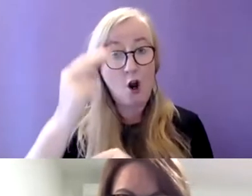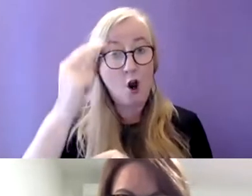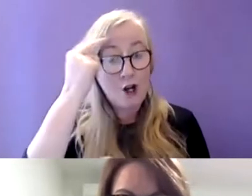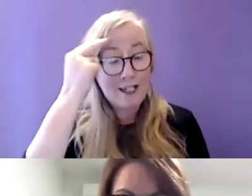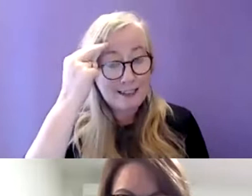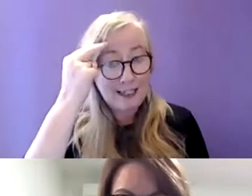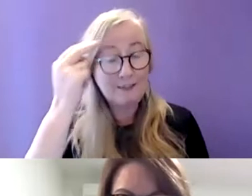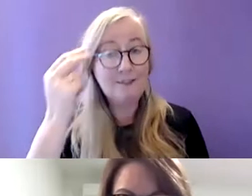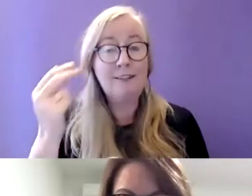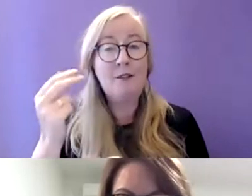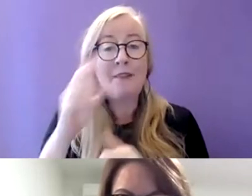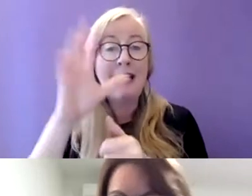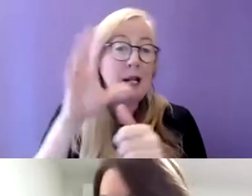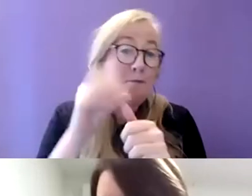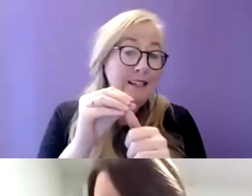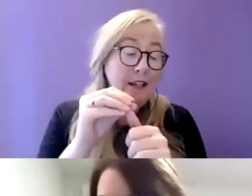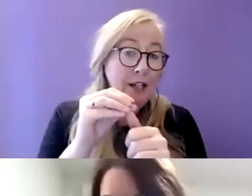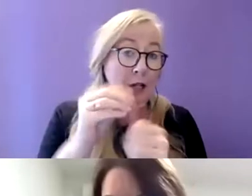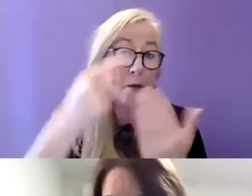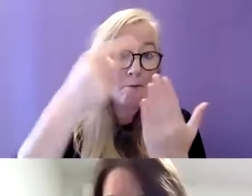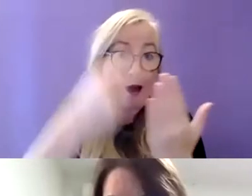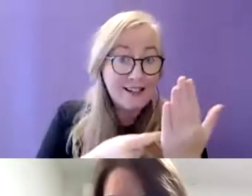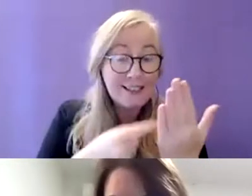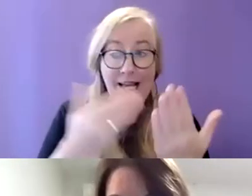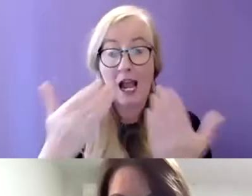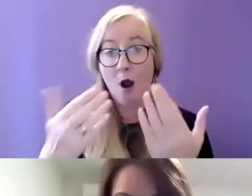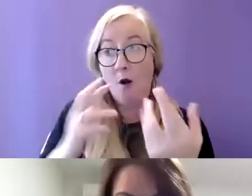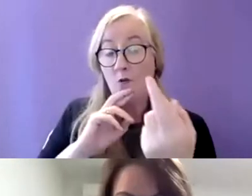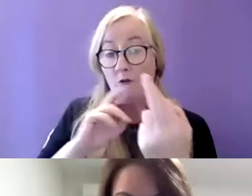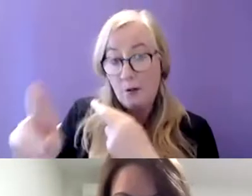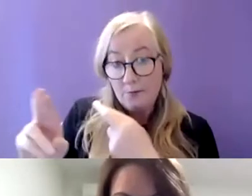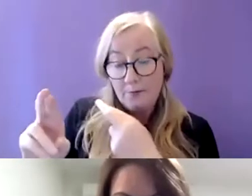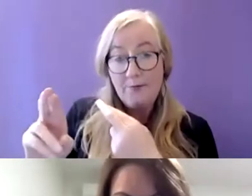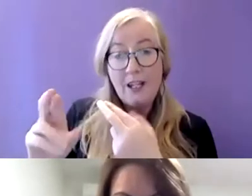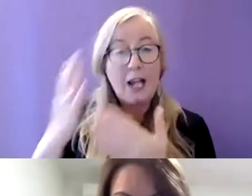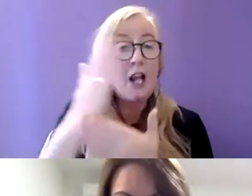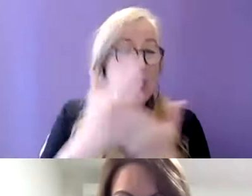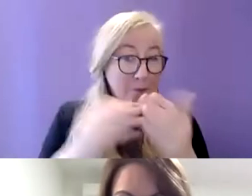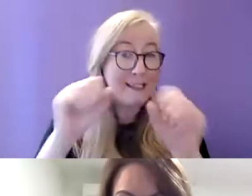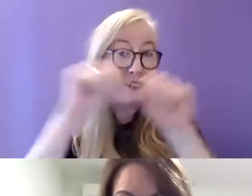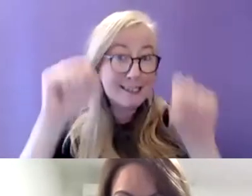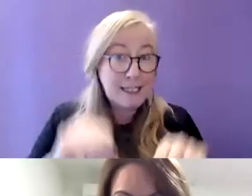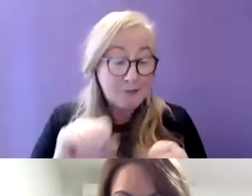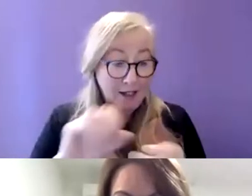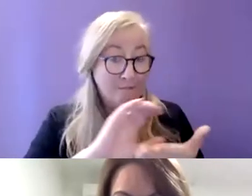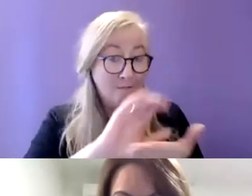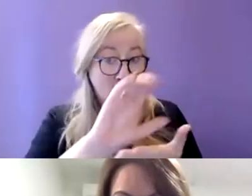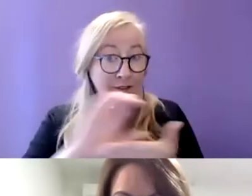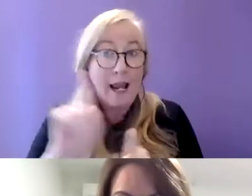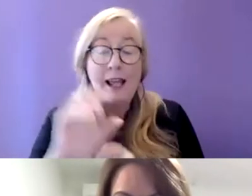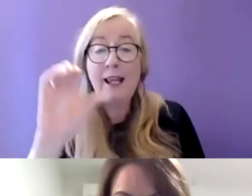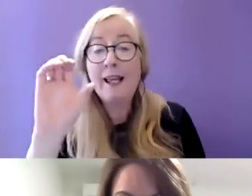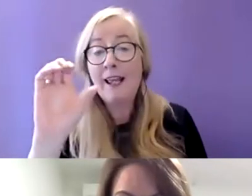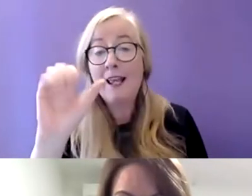specific policy responses and there is a mention there of some of the schemes that are used to fund capital programmes